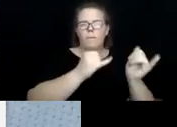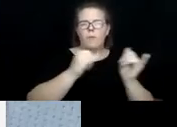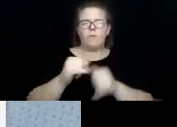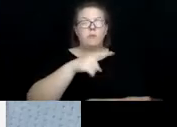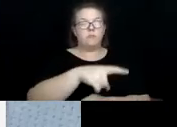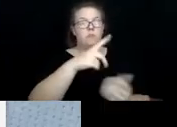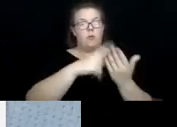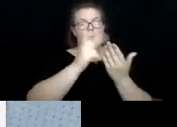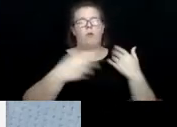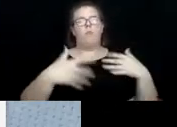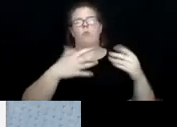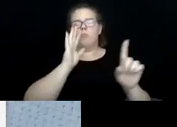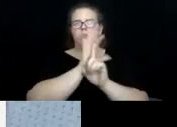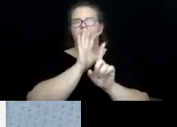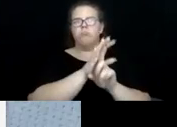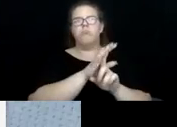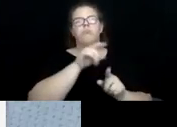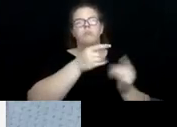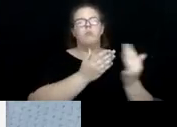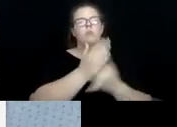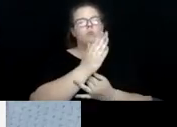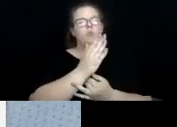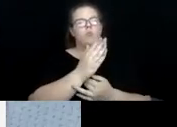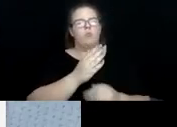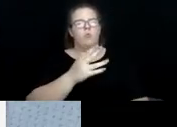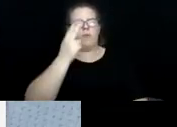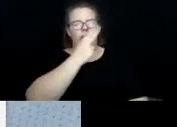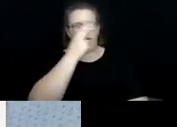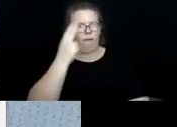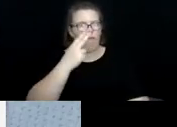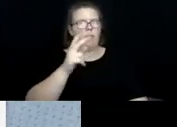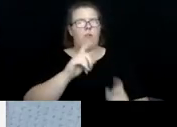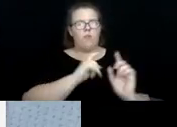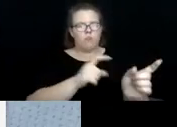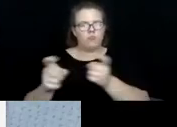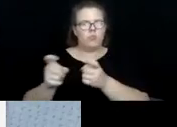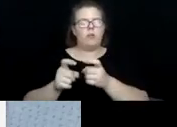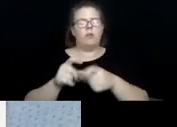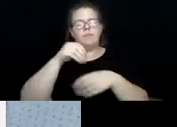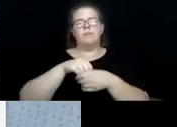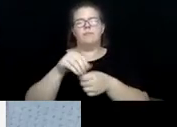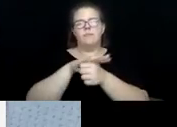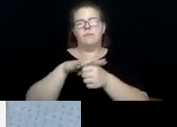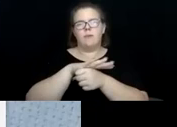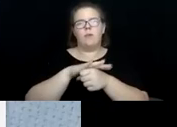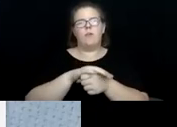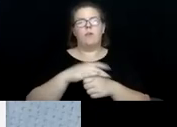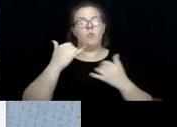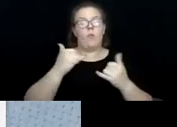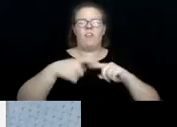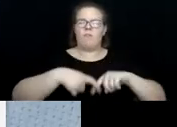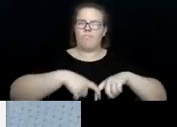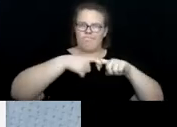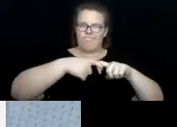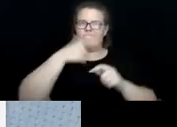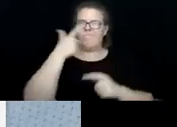popular. We run it through Catholic Charities of Undaga County. Right now, it is on pause because of the